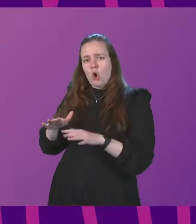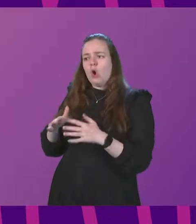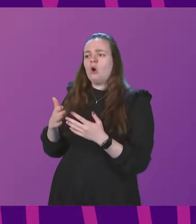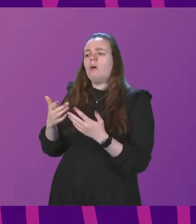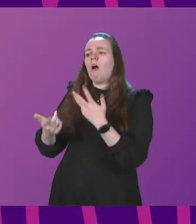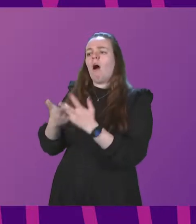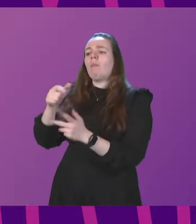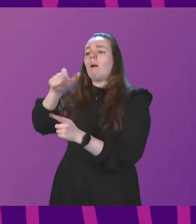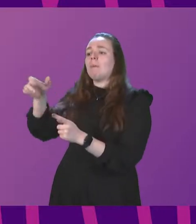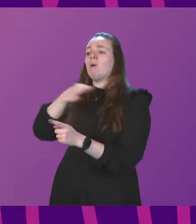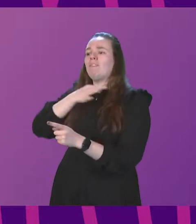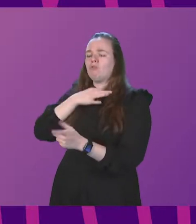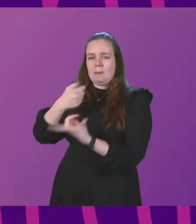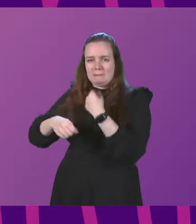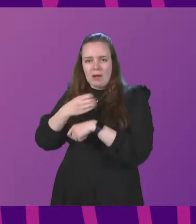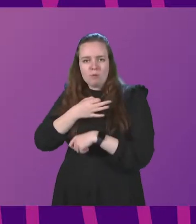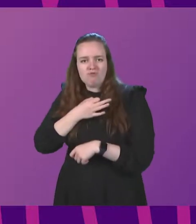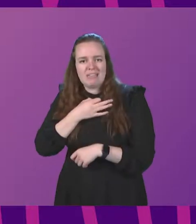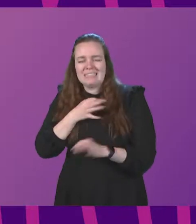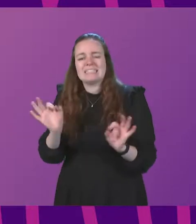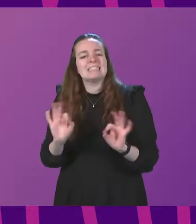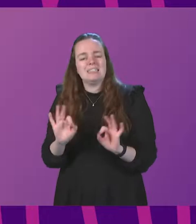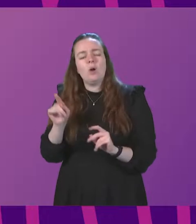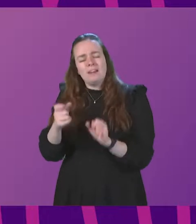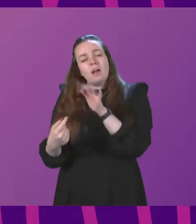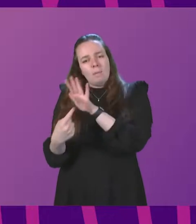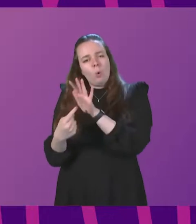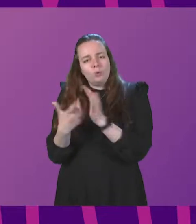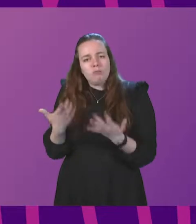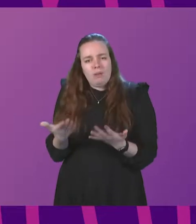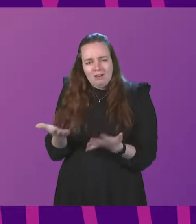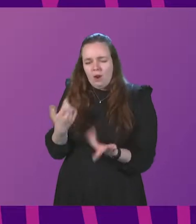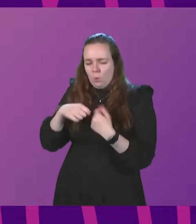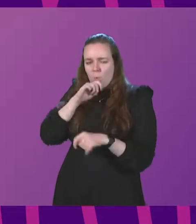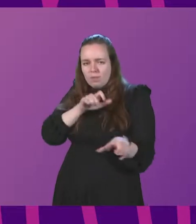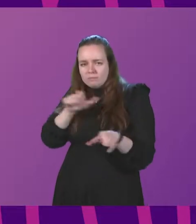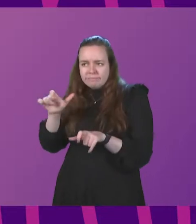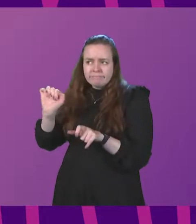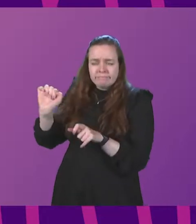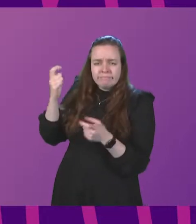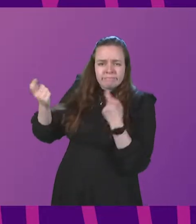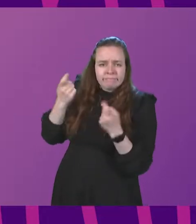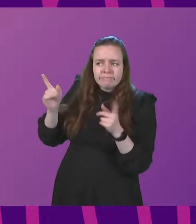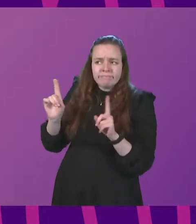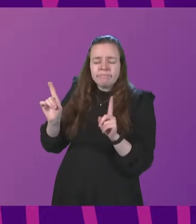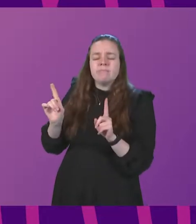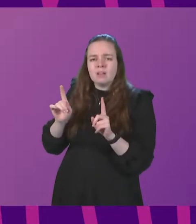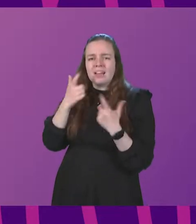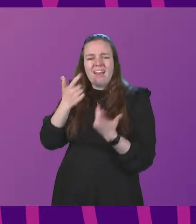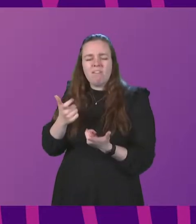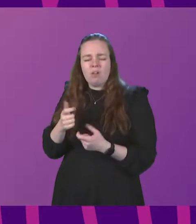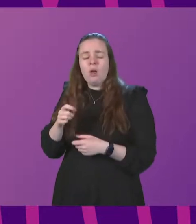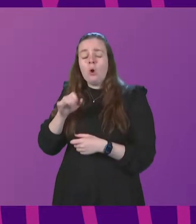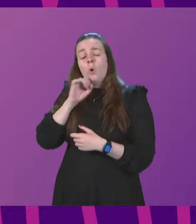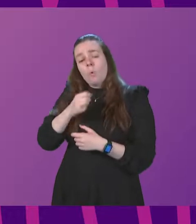that are most vulnerable at highest risk. So these are important interventions right now and we will consider their future very carefully. Of course we will look